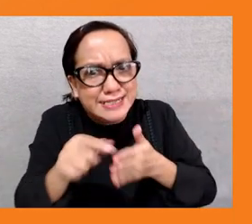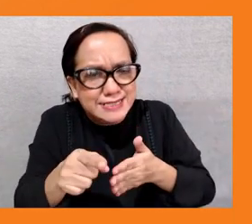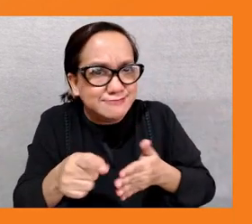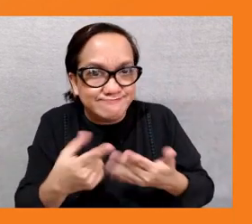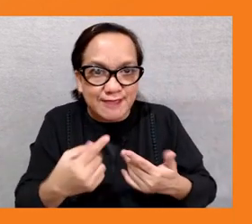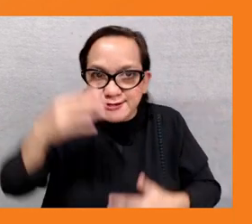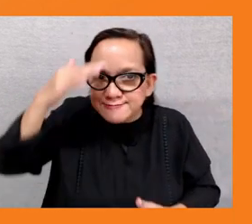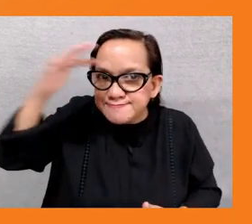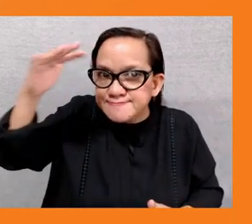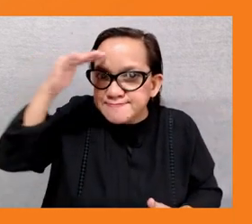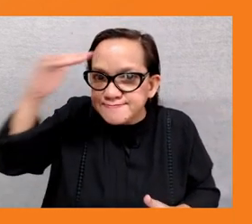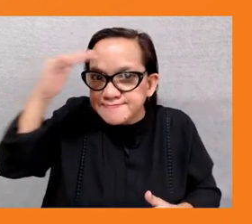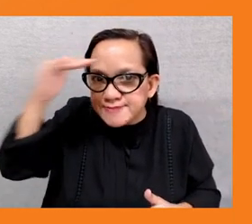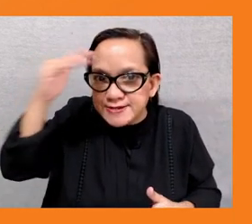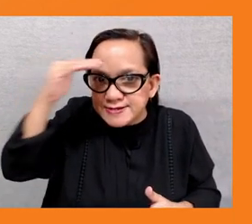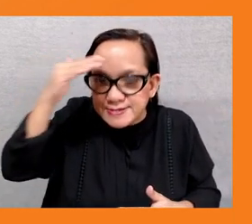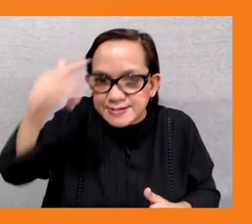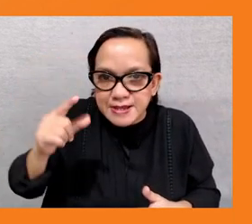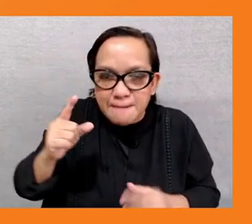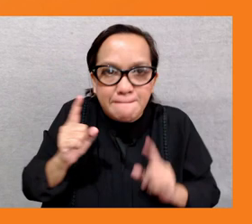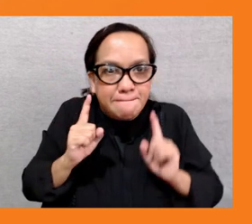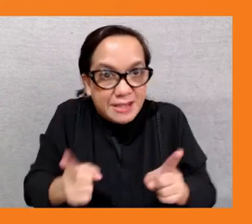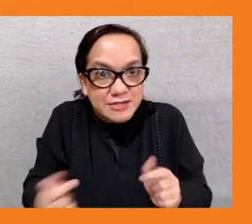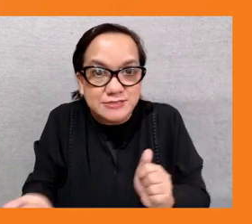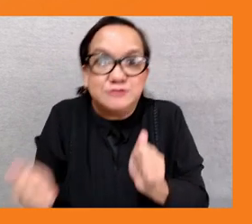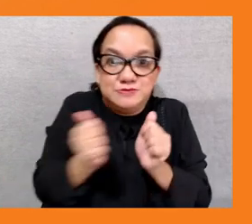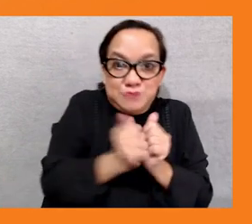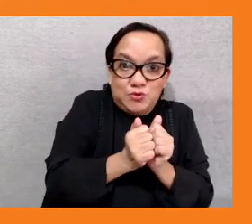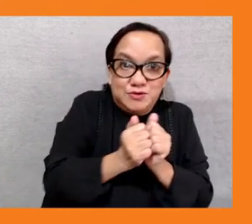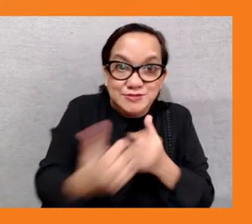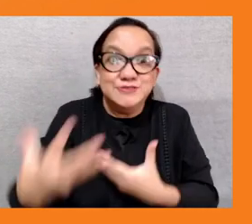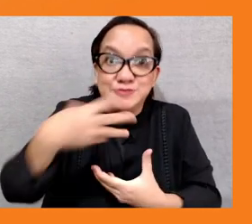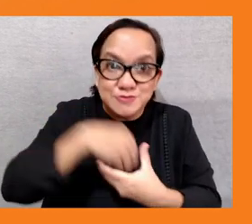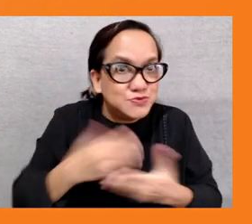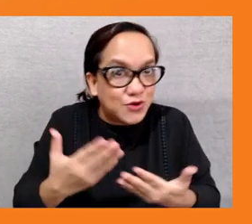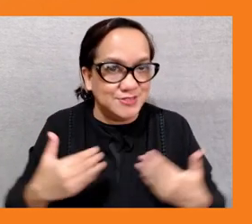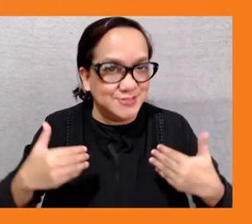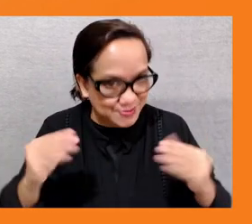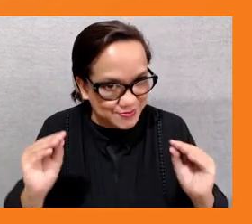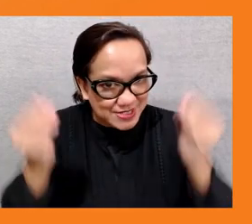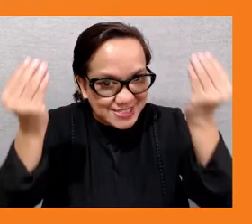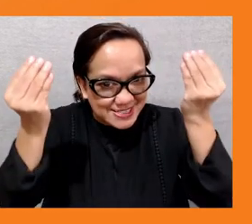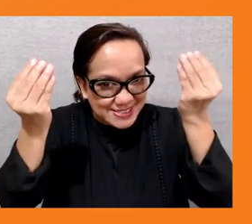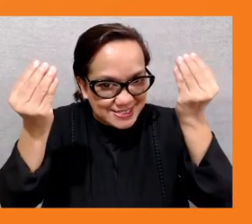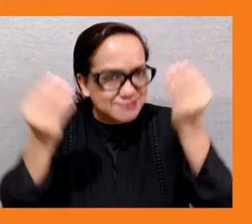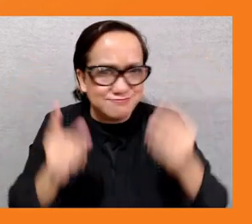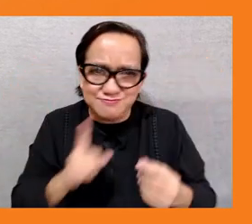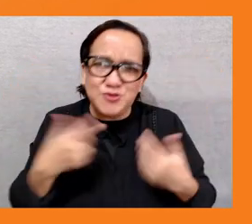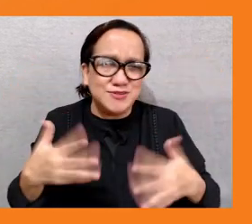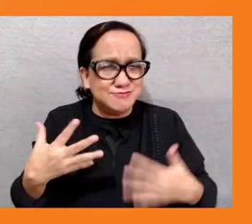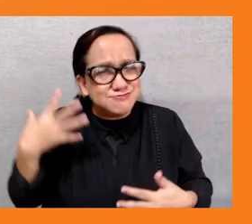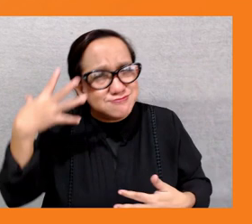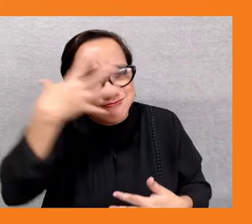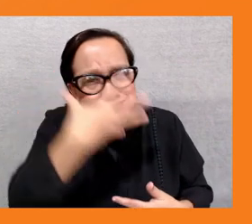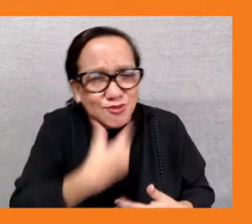i think is where youth can really bring some interesting and exciting contributions you know promoting green entrepreneurship